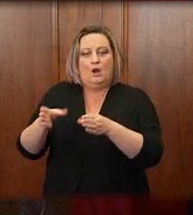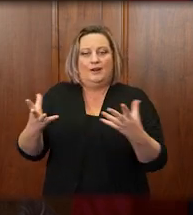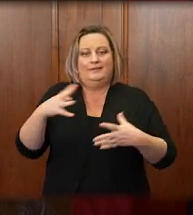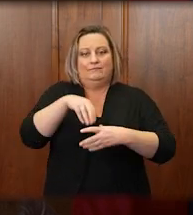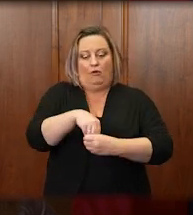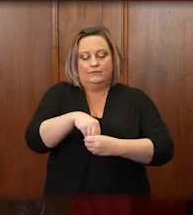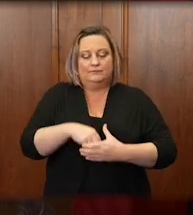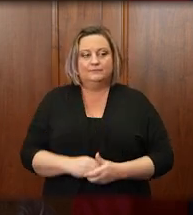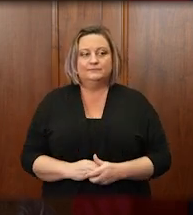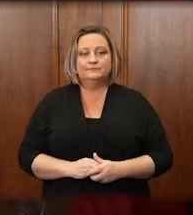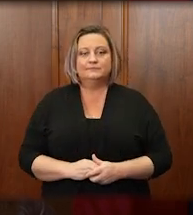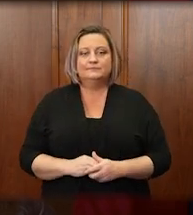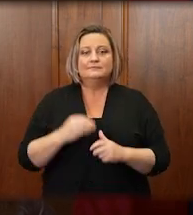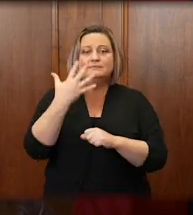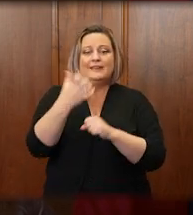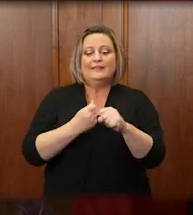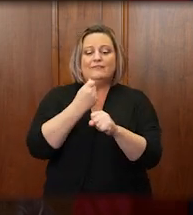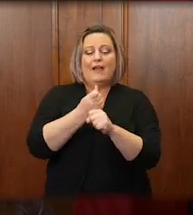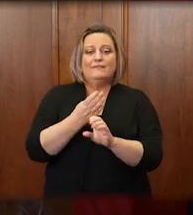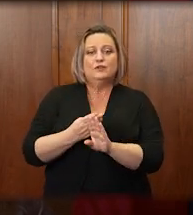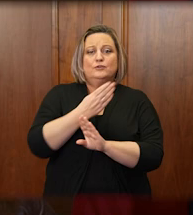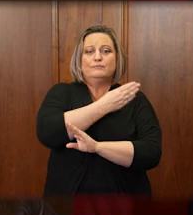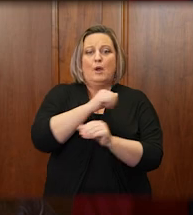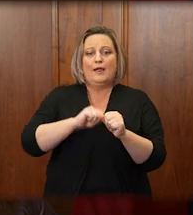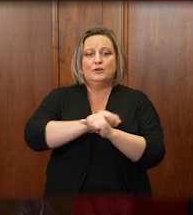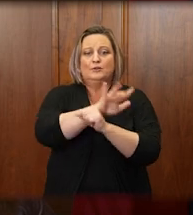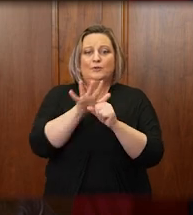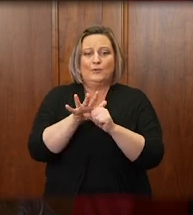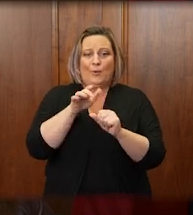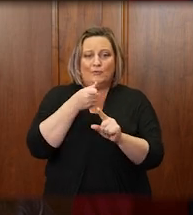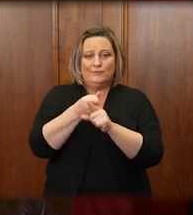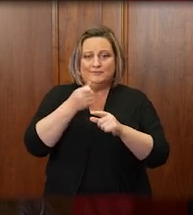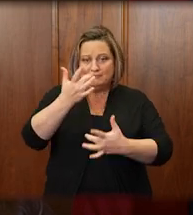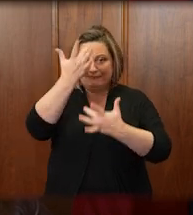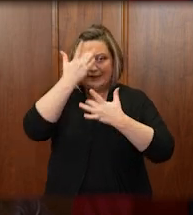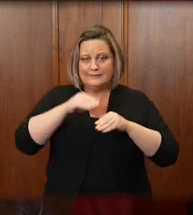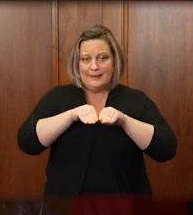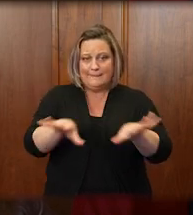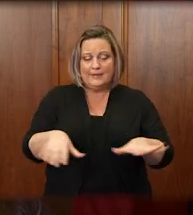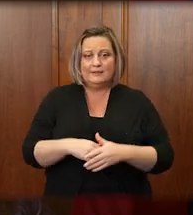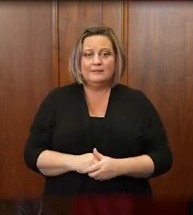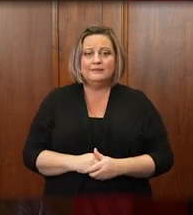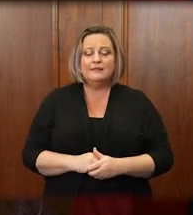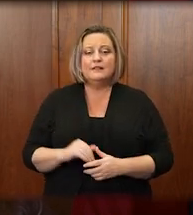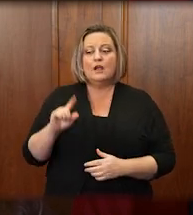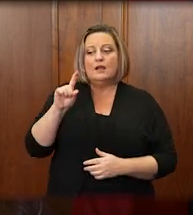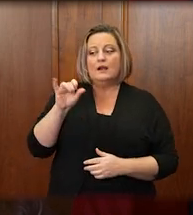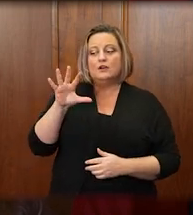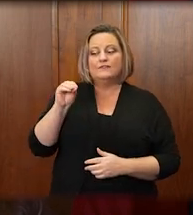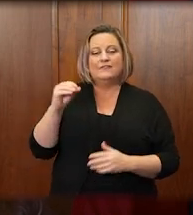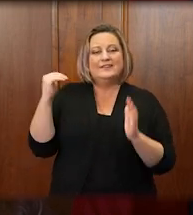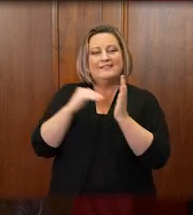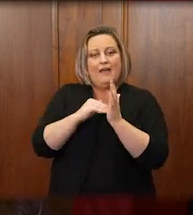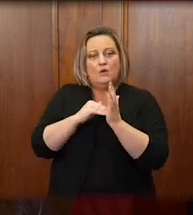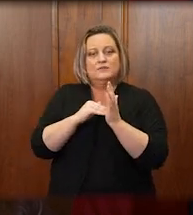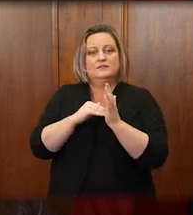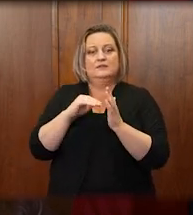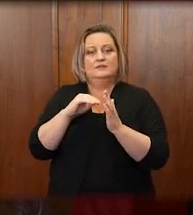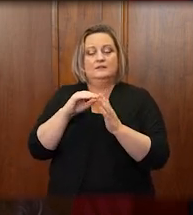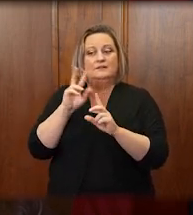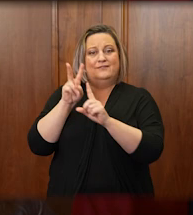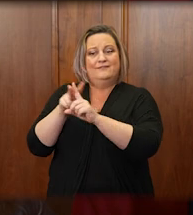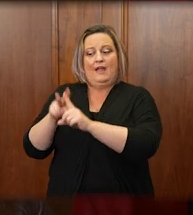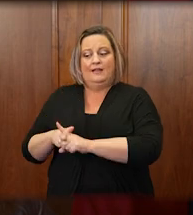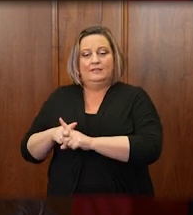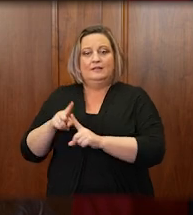In each of the five years preceding the pandemic, there have been at least 150,000 filings in our circuit and